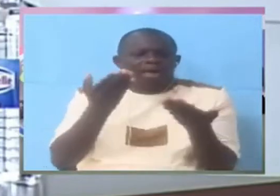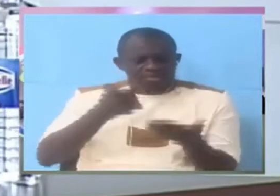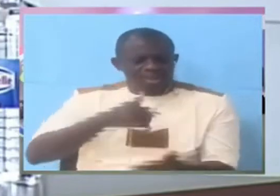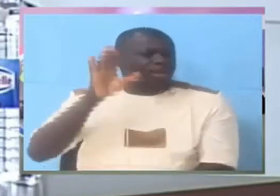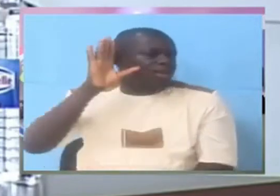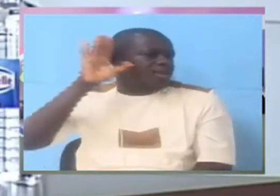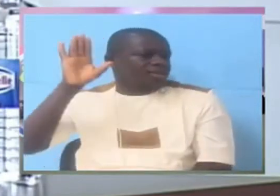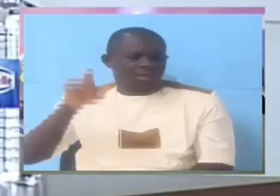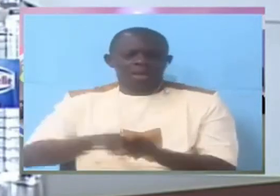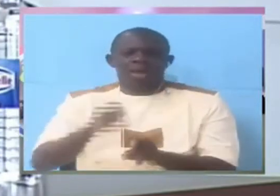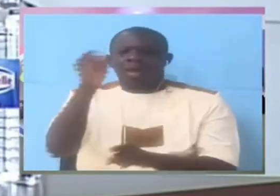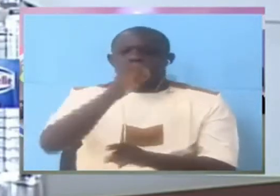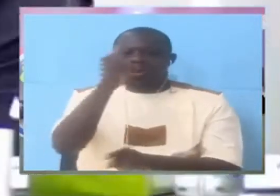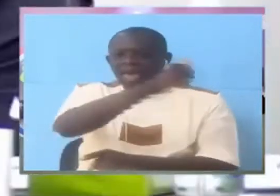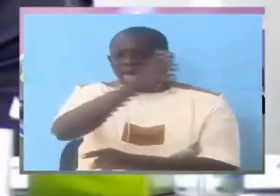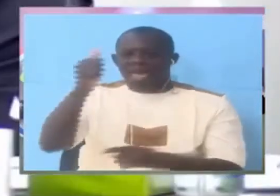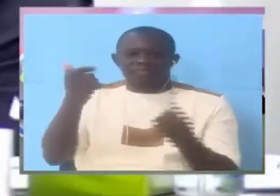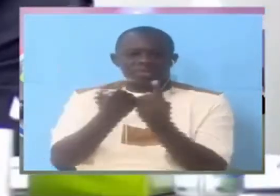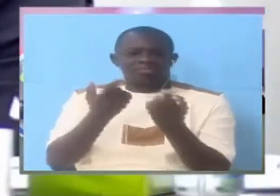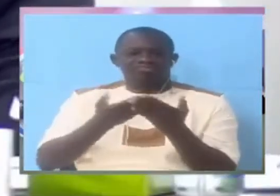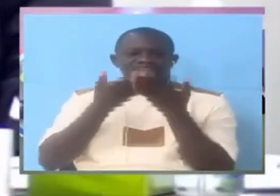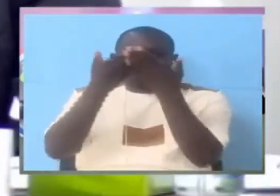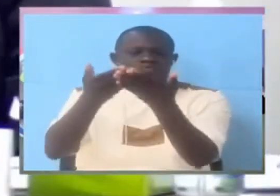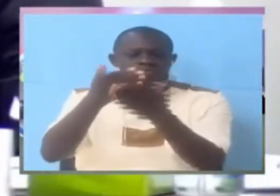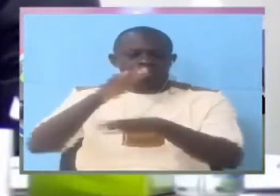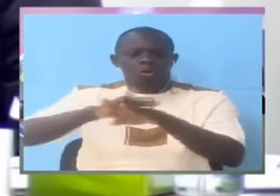because everything goes to the specialized unit